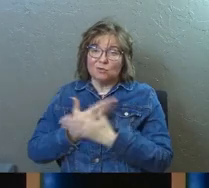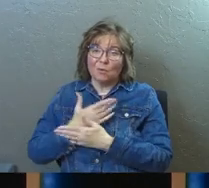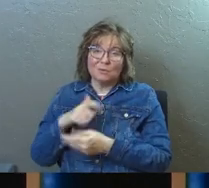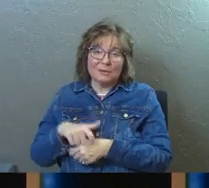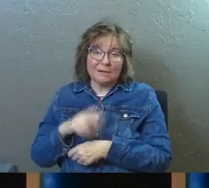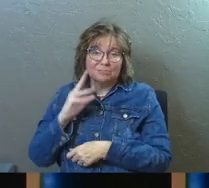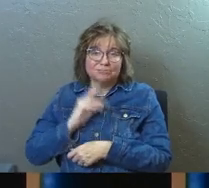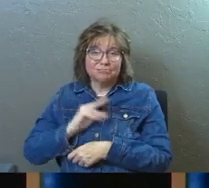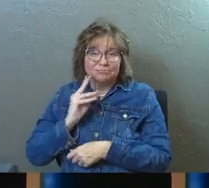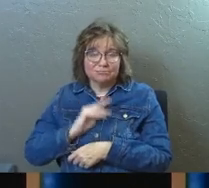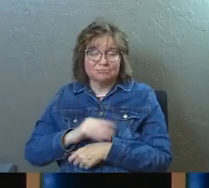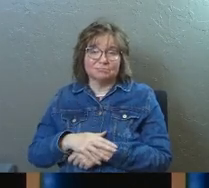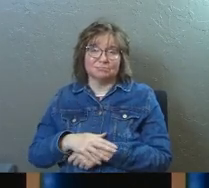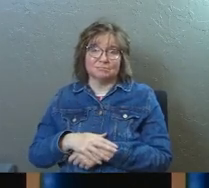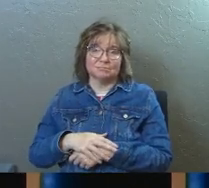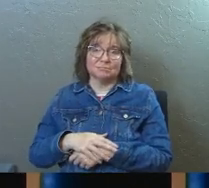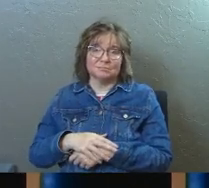time.